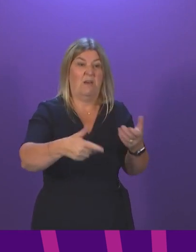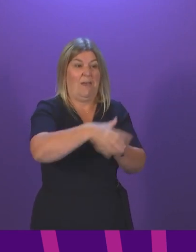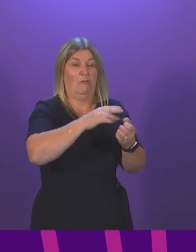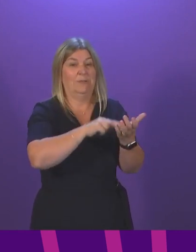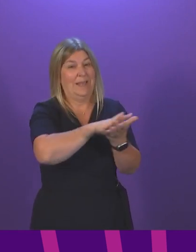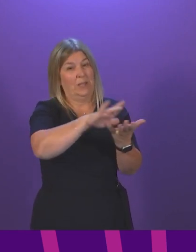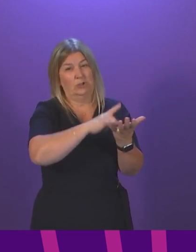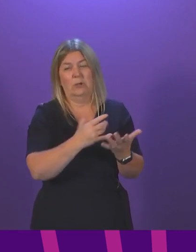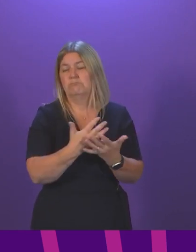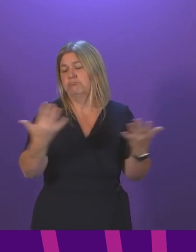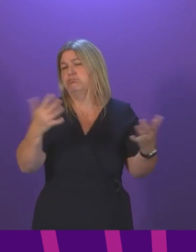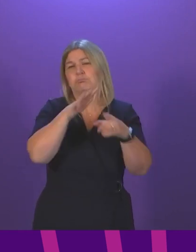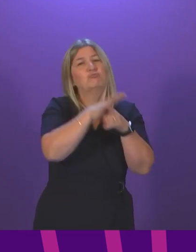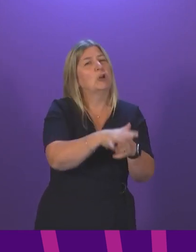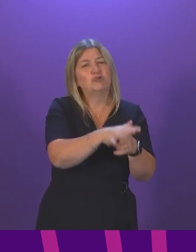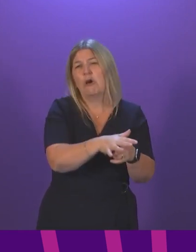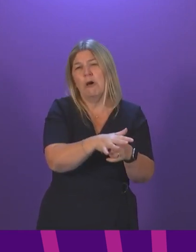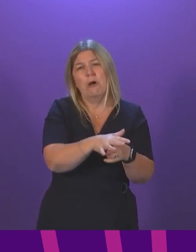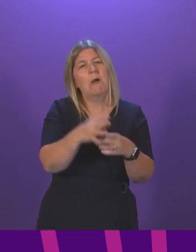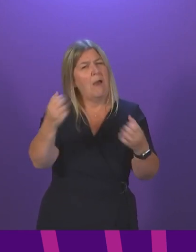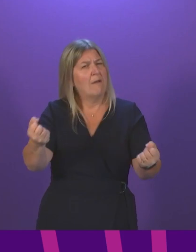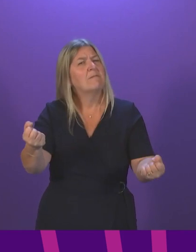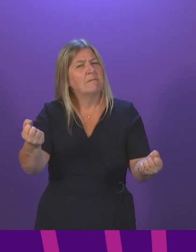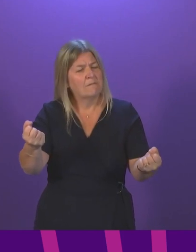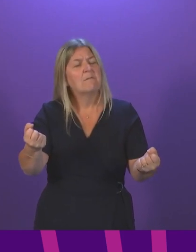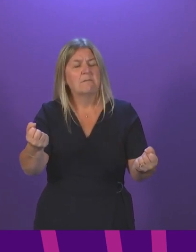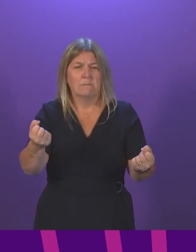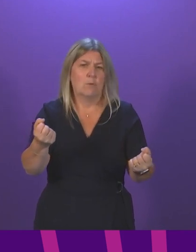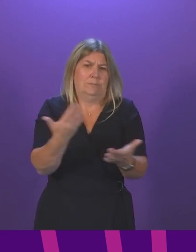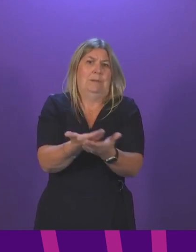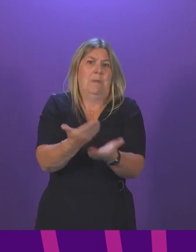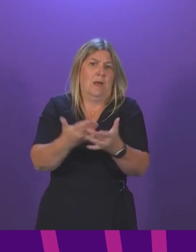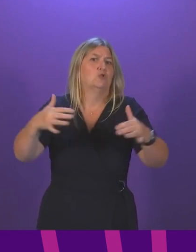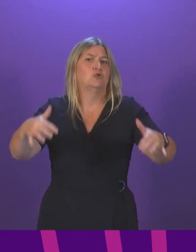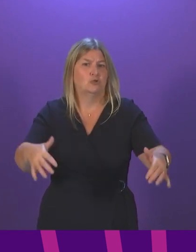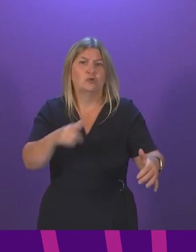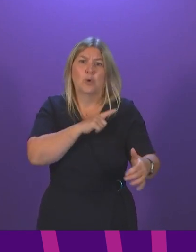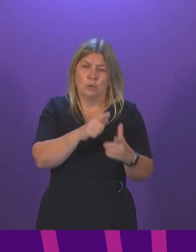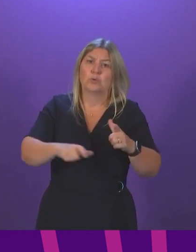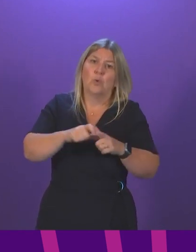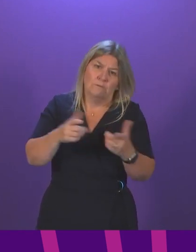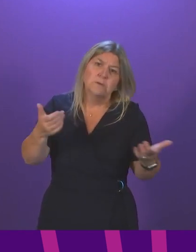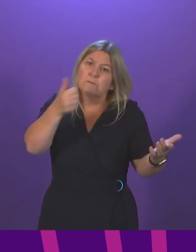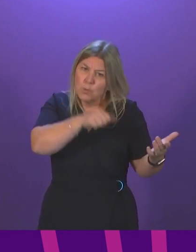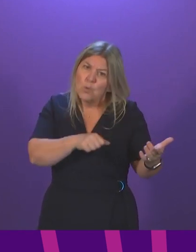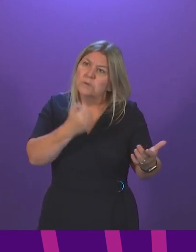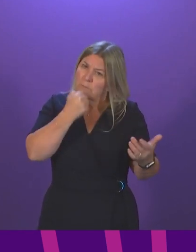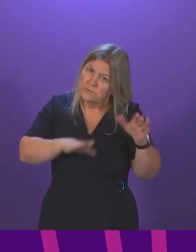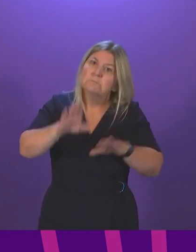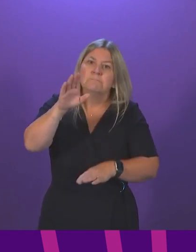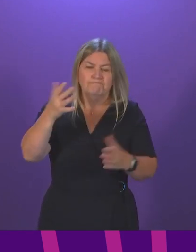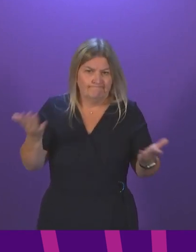under considerable pressure as a result of the unprecedented demand which is caused largely by the impact of the pandemic.